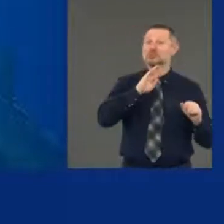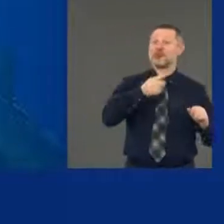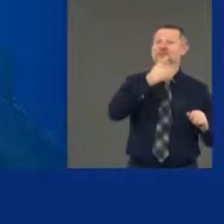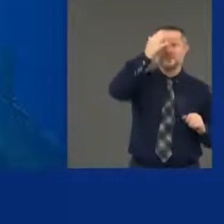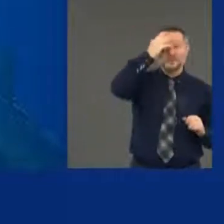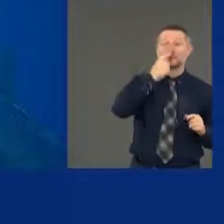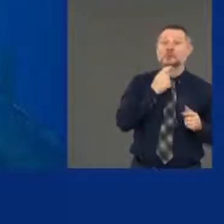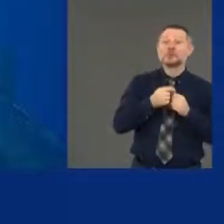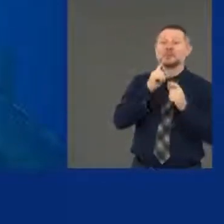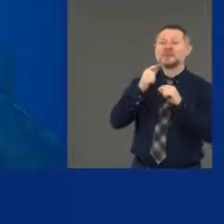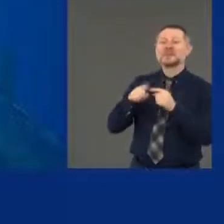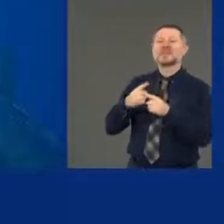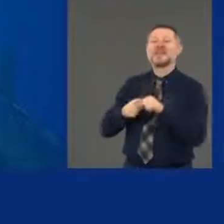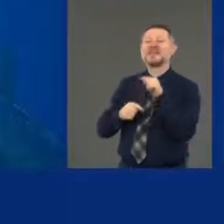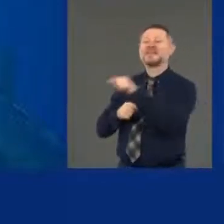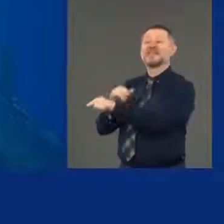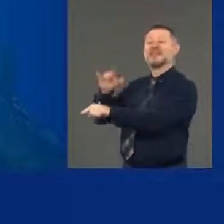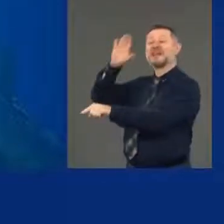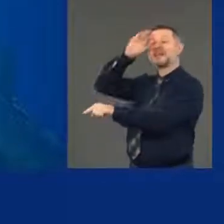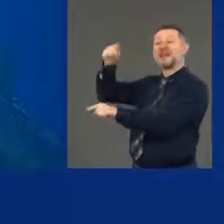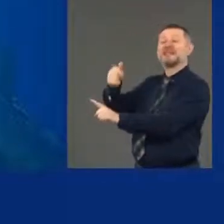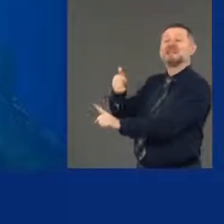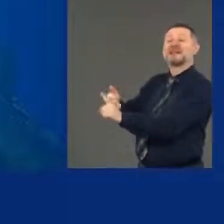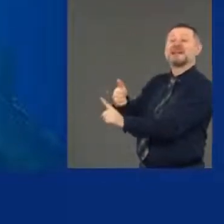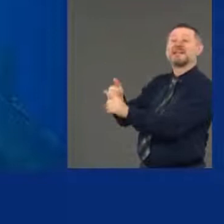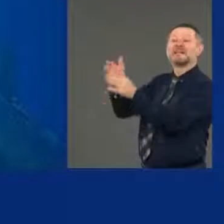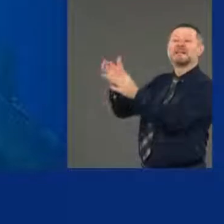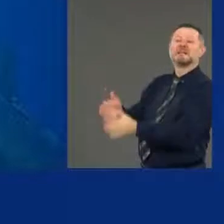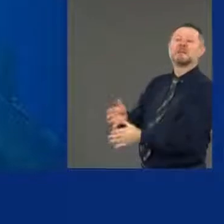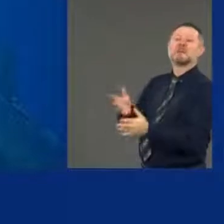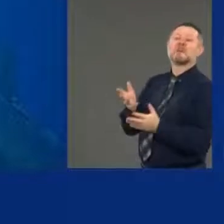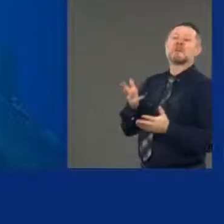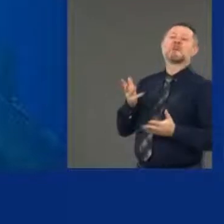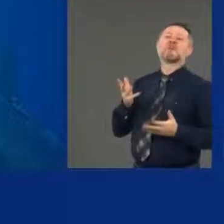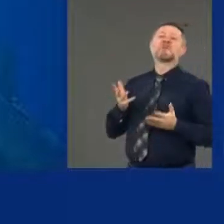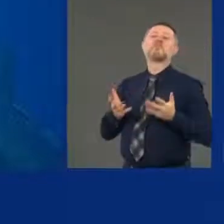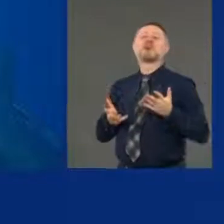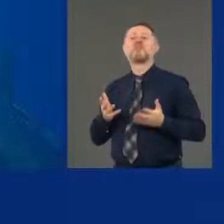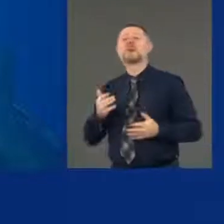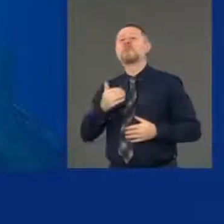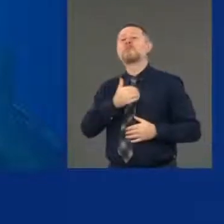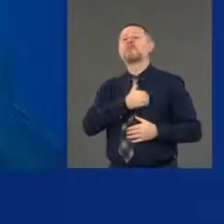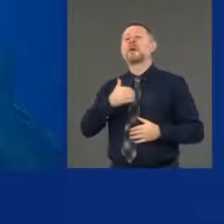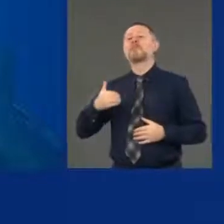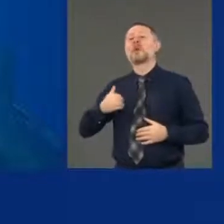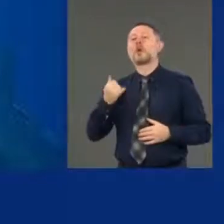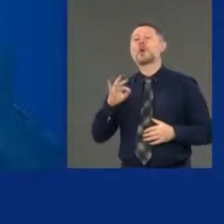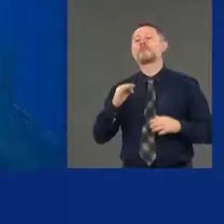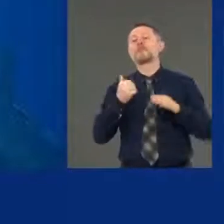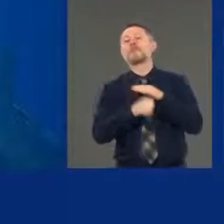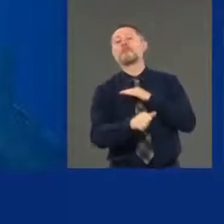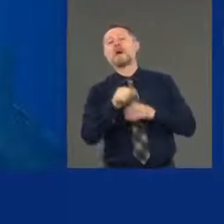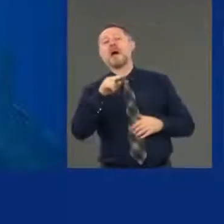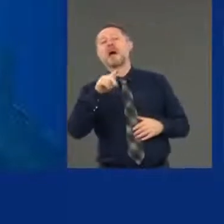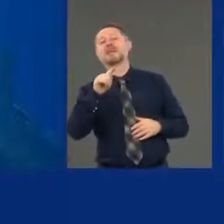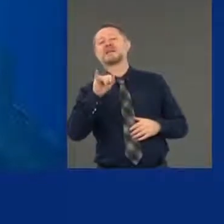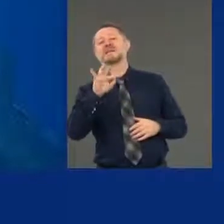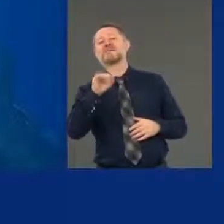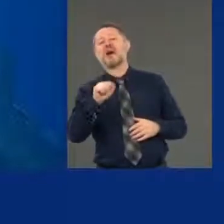this man may have been a member of Antifa and